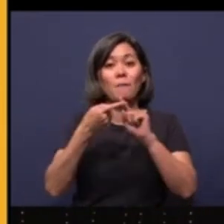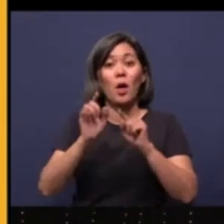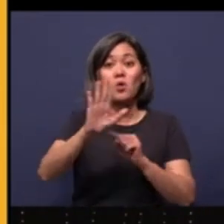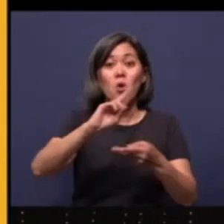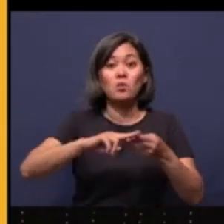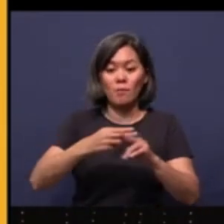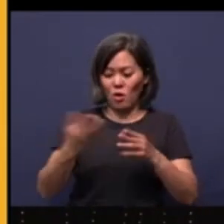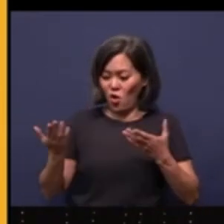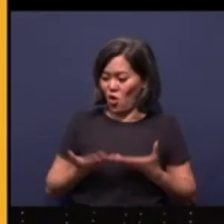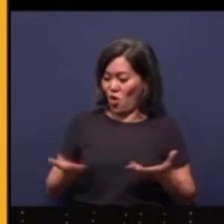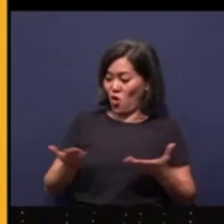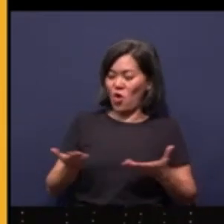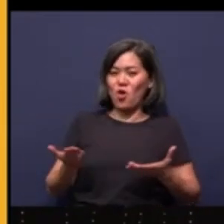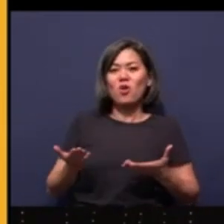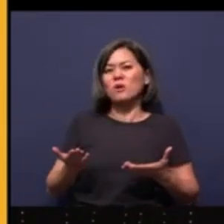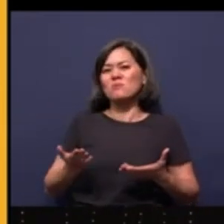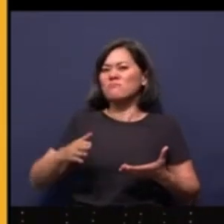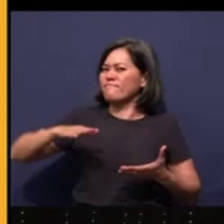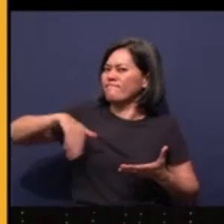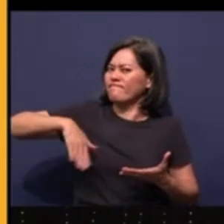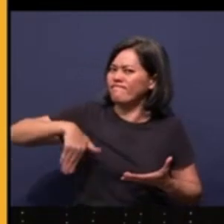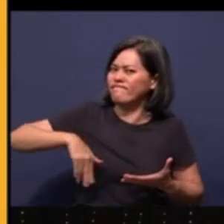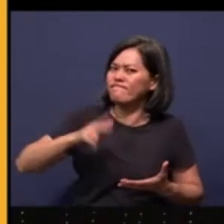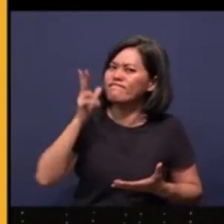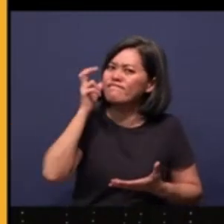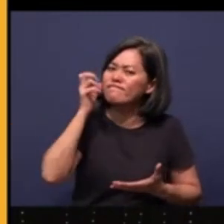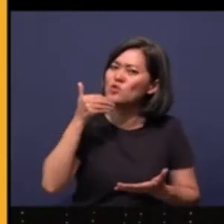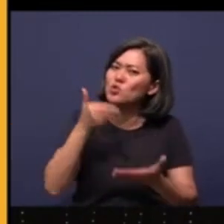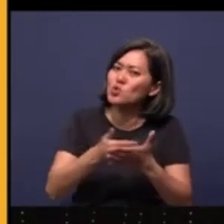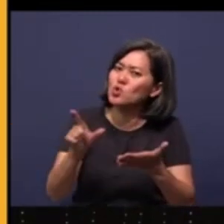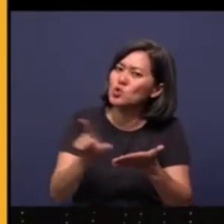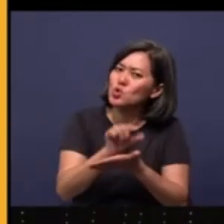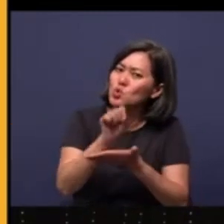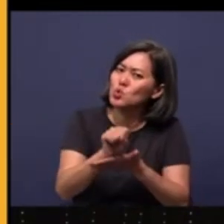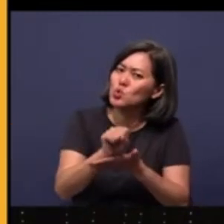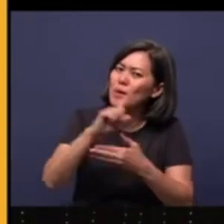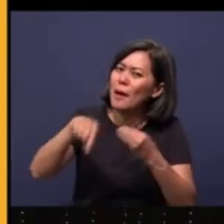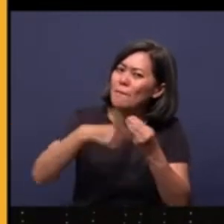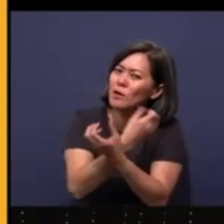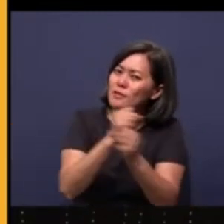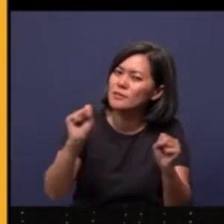and they haven't heard the good news of salvation.